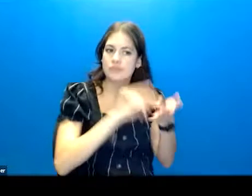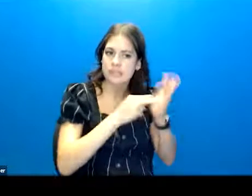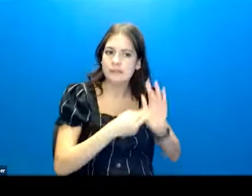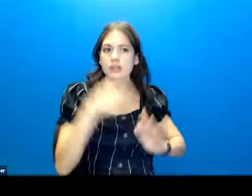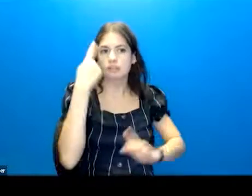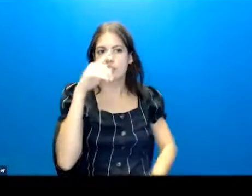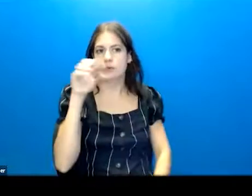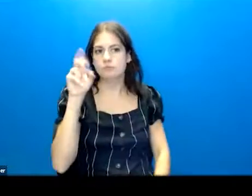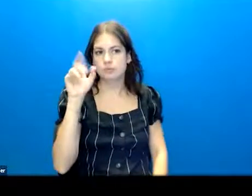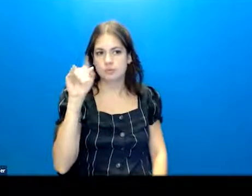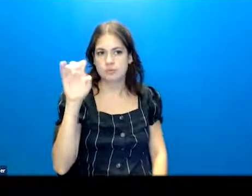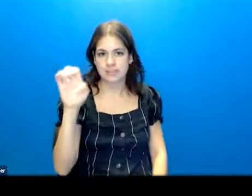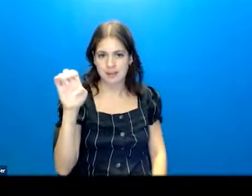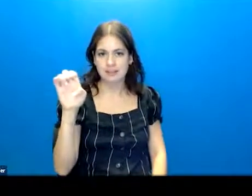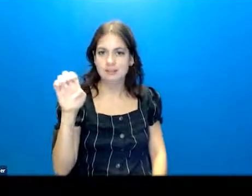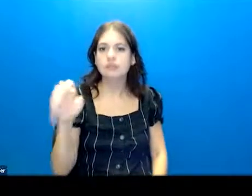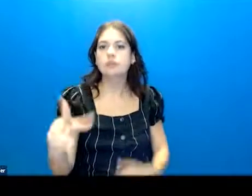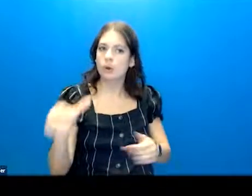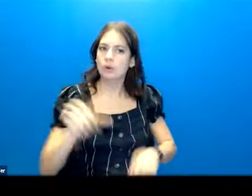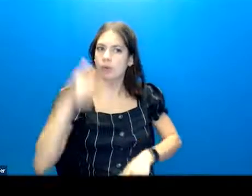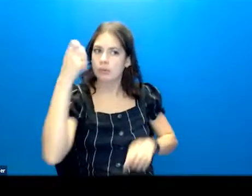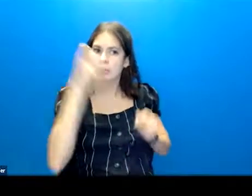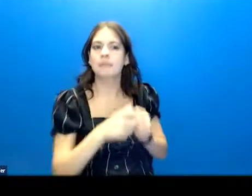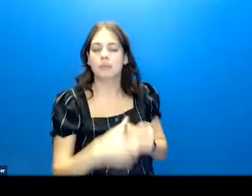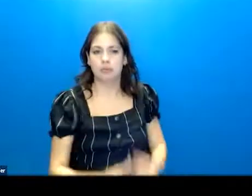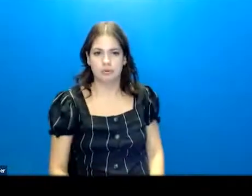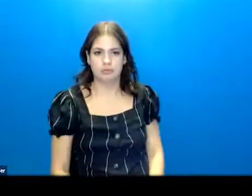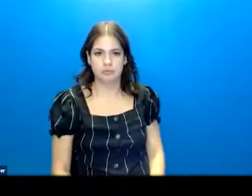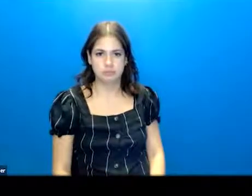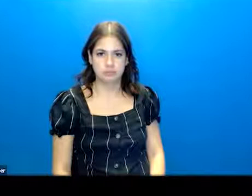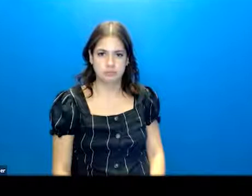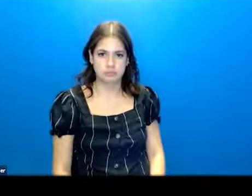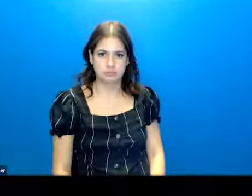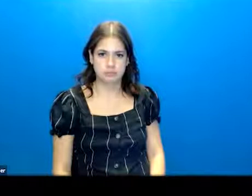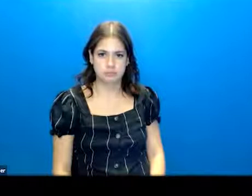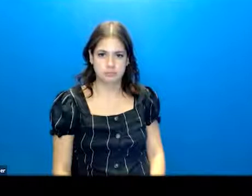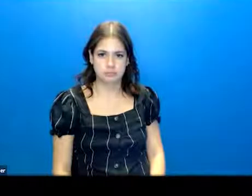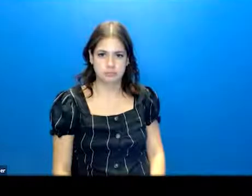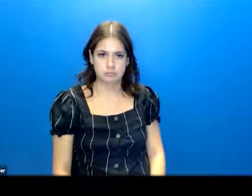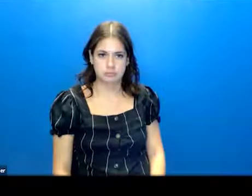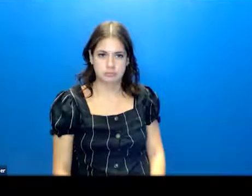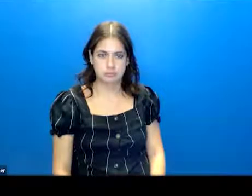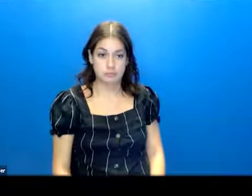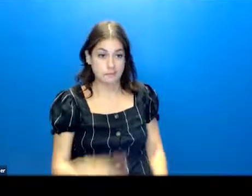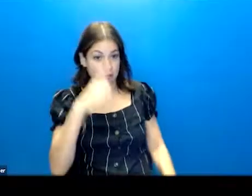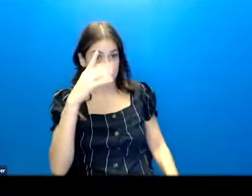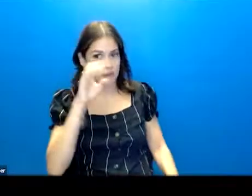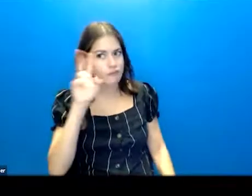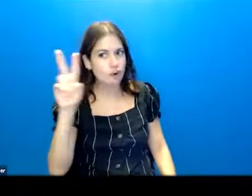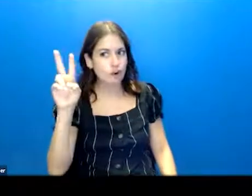of suicide attempt at the top just to ground you to what we're talking about. I put in there, have you ever?